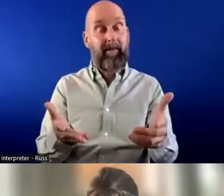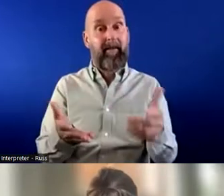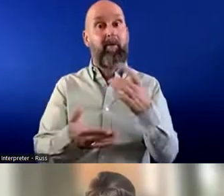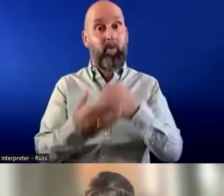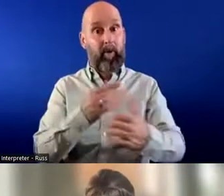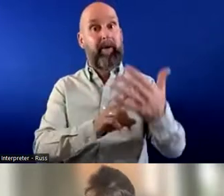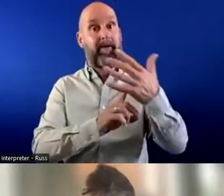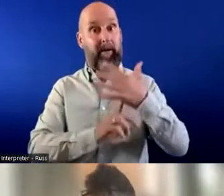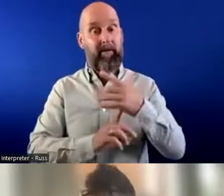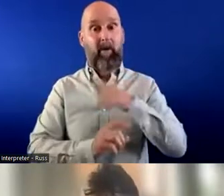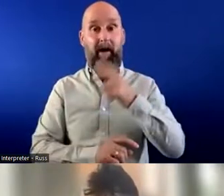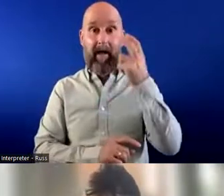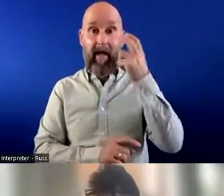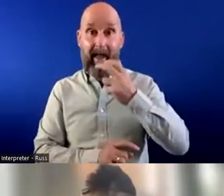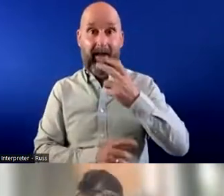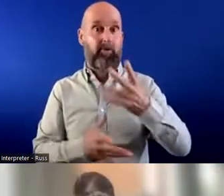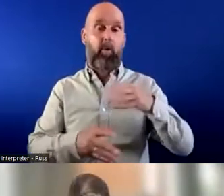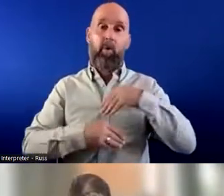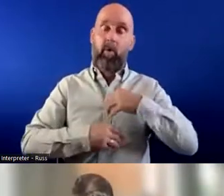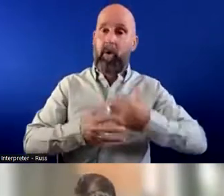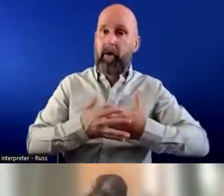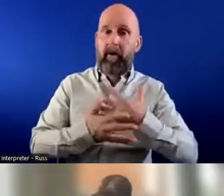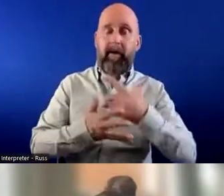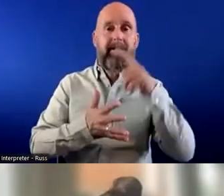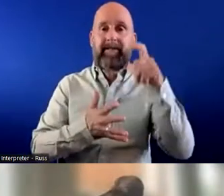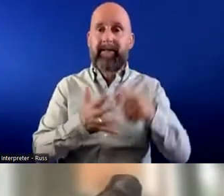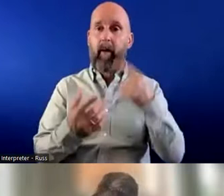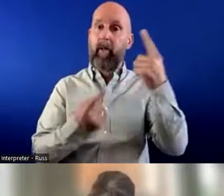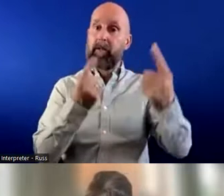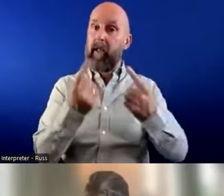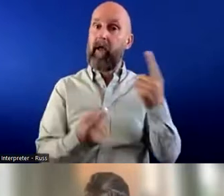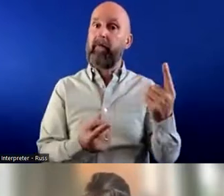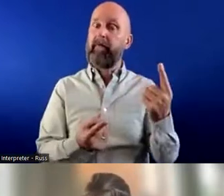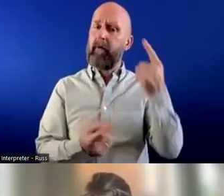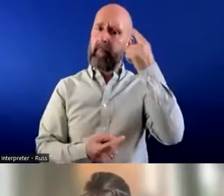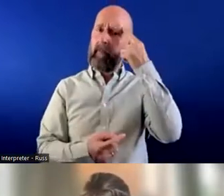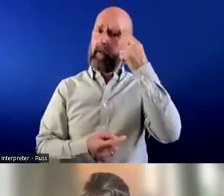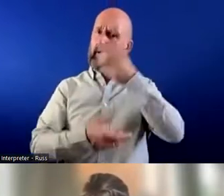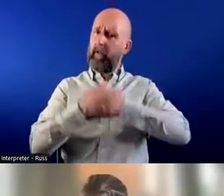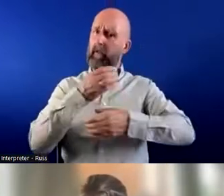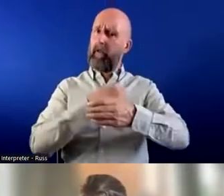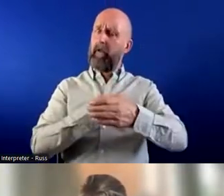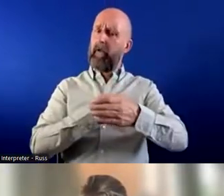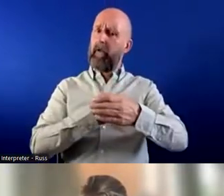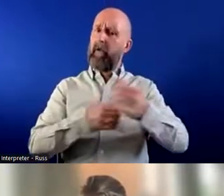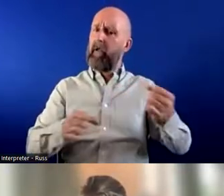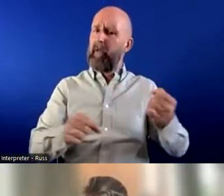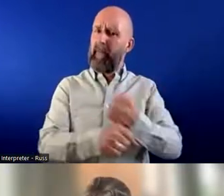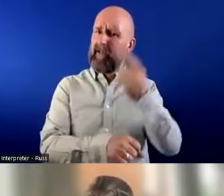age, as we acquire disabilities. And I think when you look at it through that lens, it just makes good business sense.